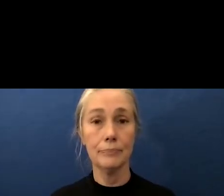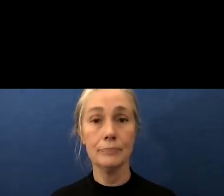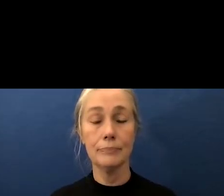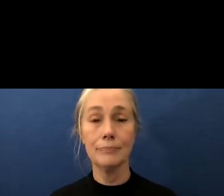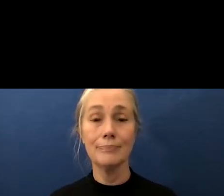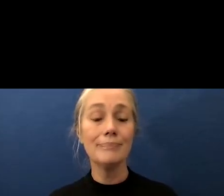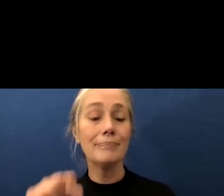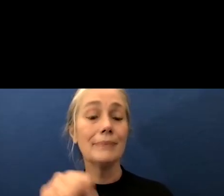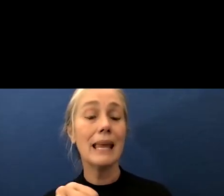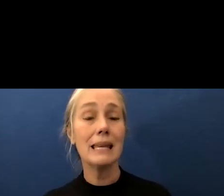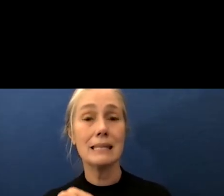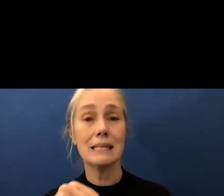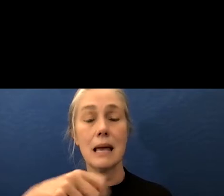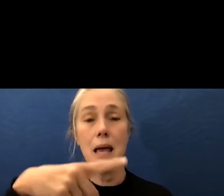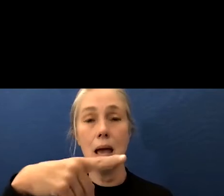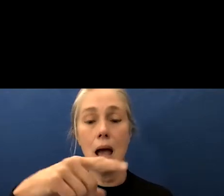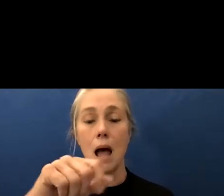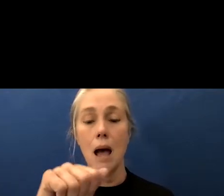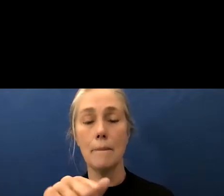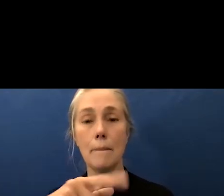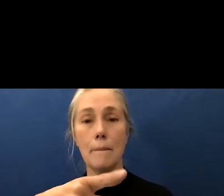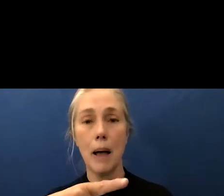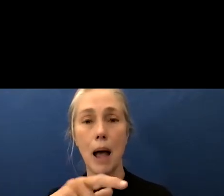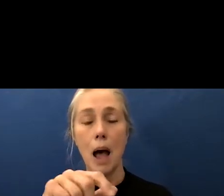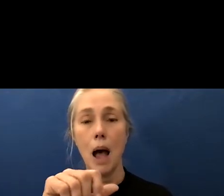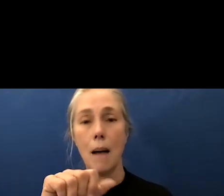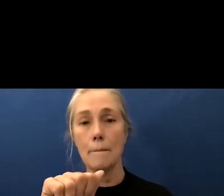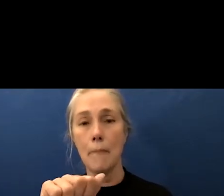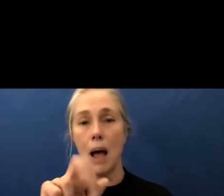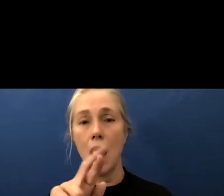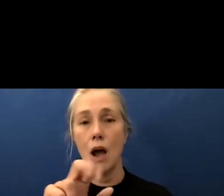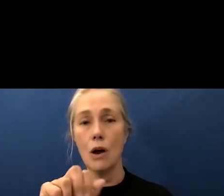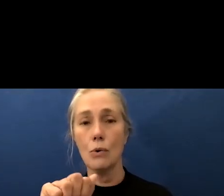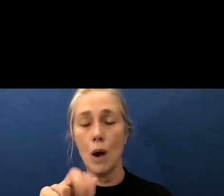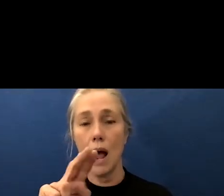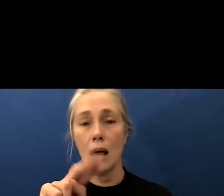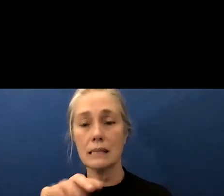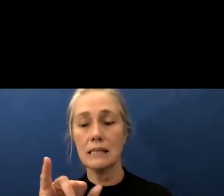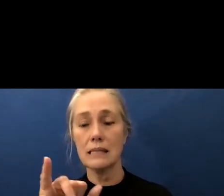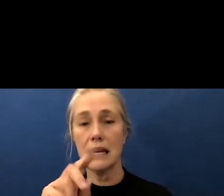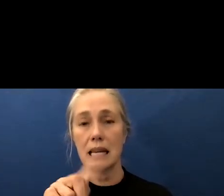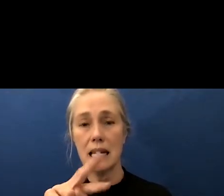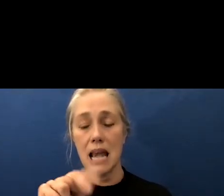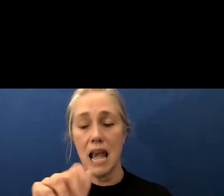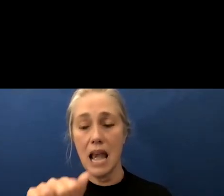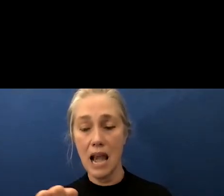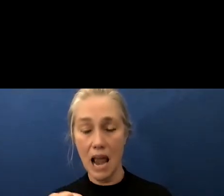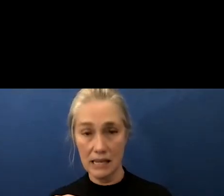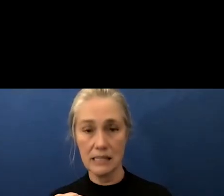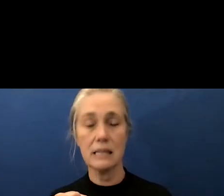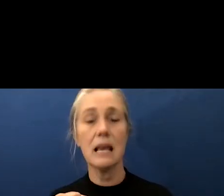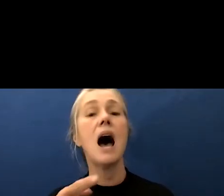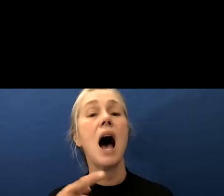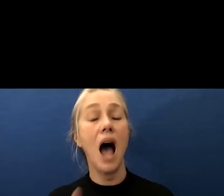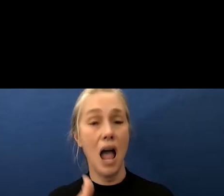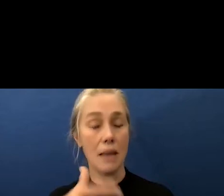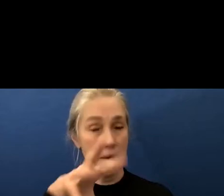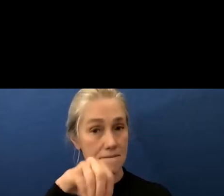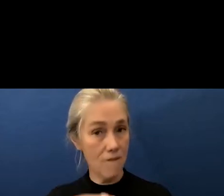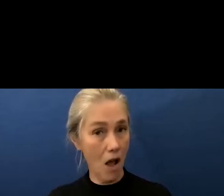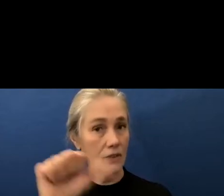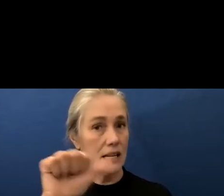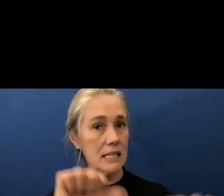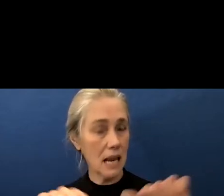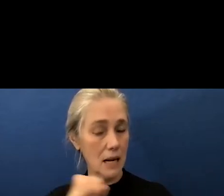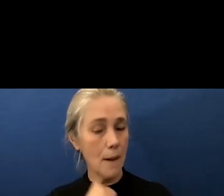yes alfinansios kaepernickis thank you go ahead hi i'm very big into science and protecting our youth and the population